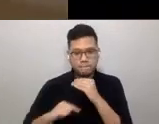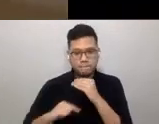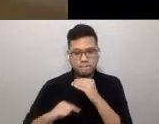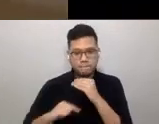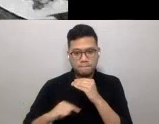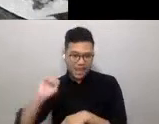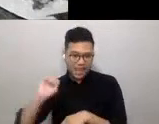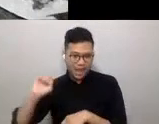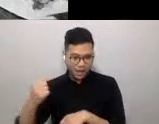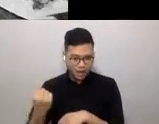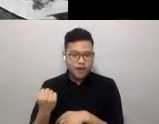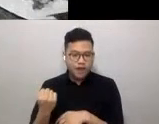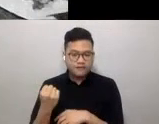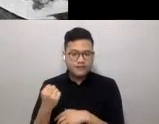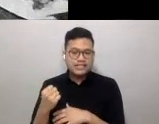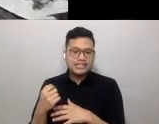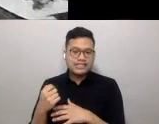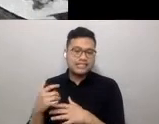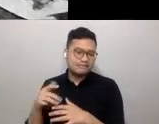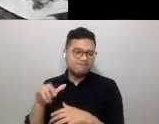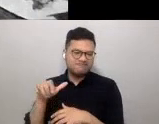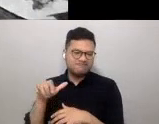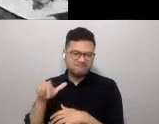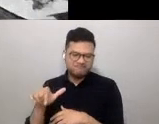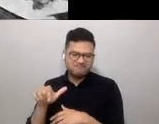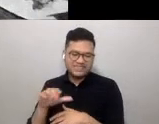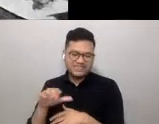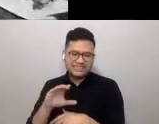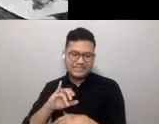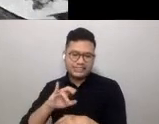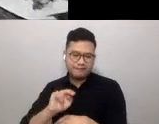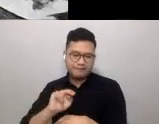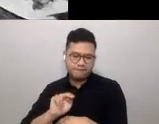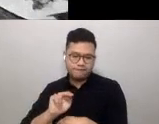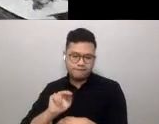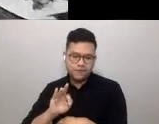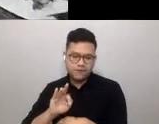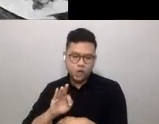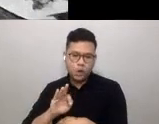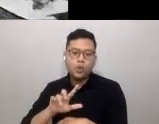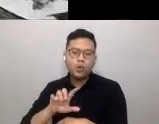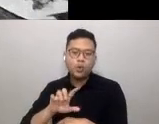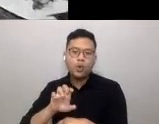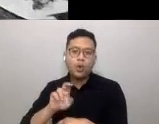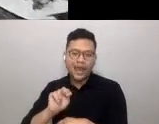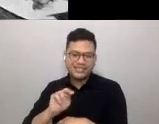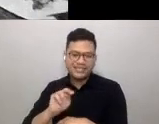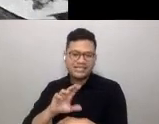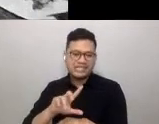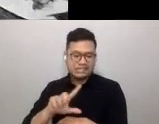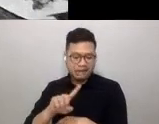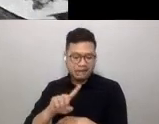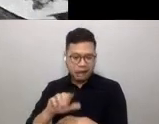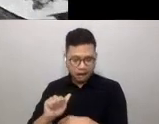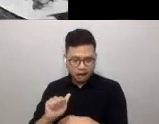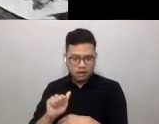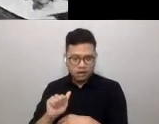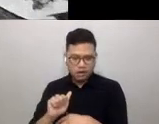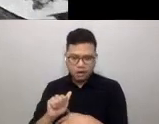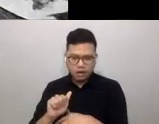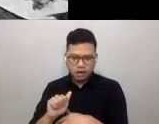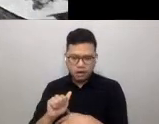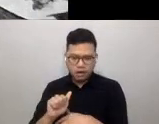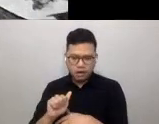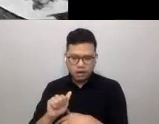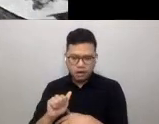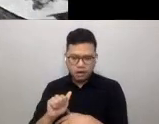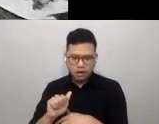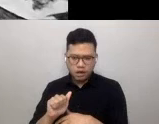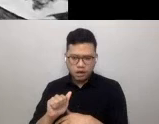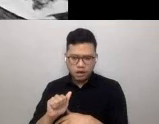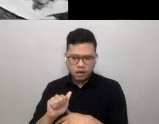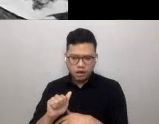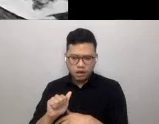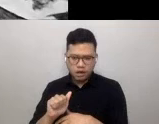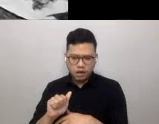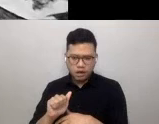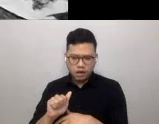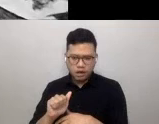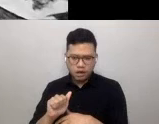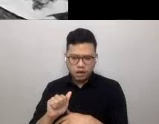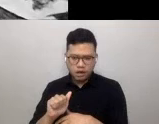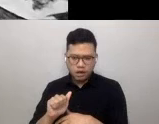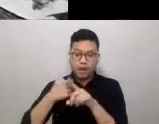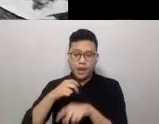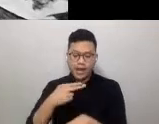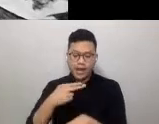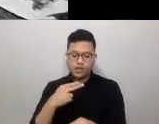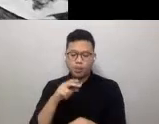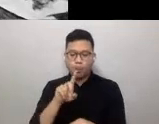influenza? Spanish influenza is a highly contagious flu caused by the H1N1 virus where it attacks